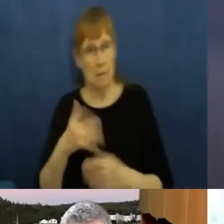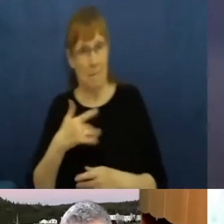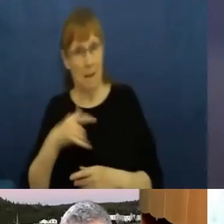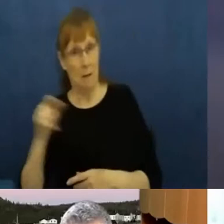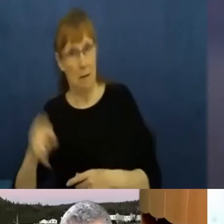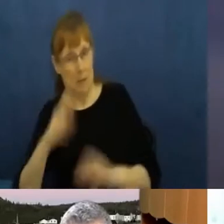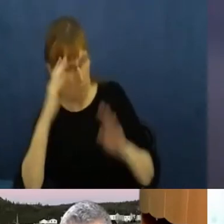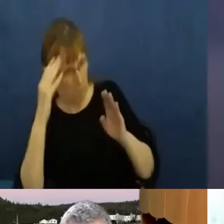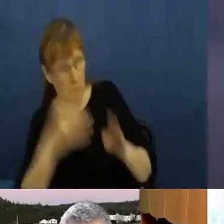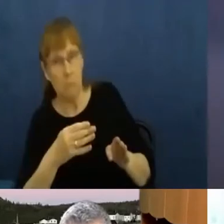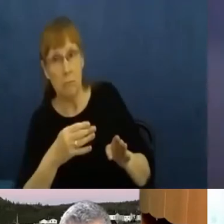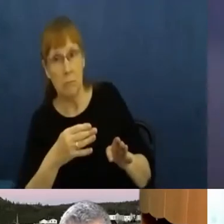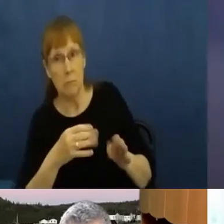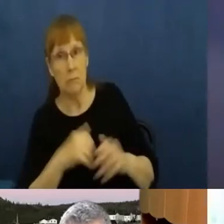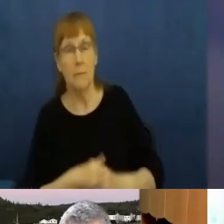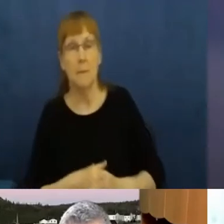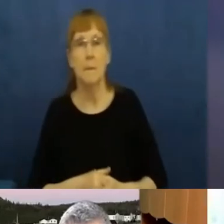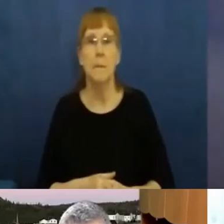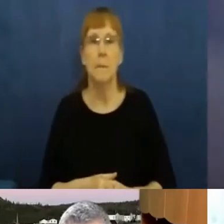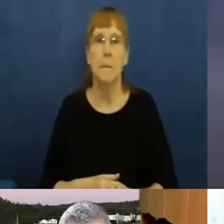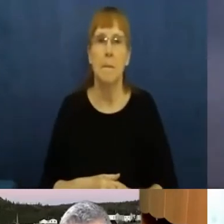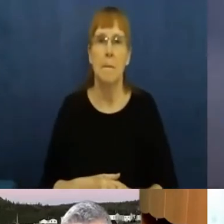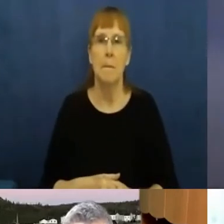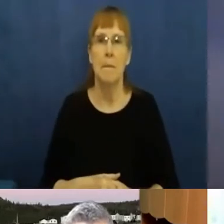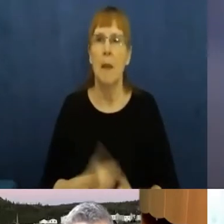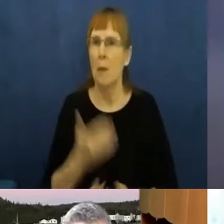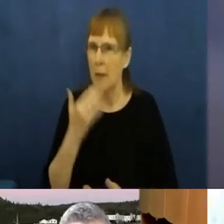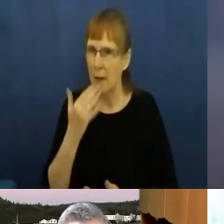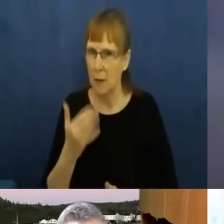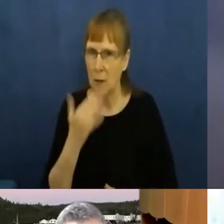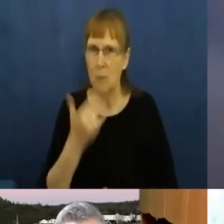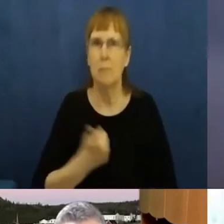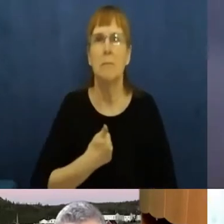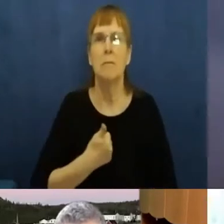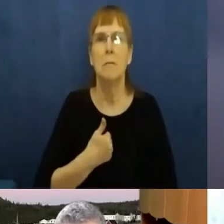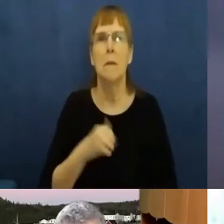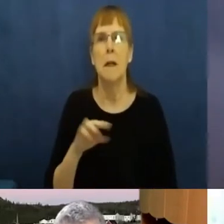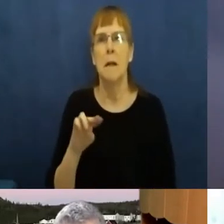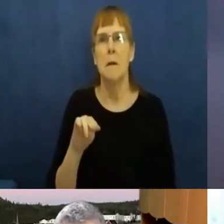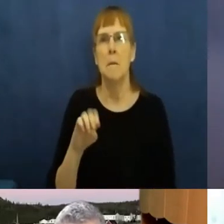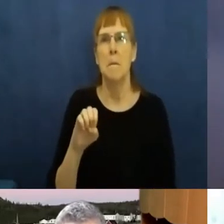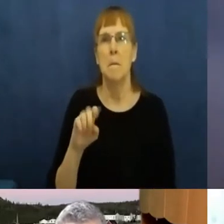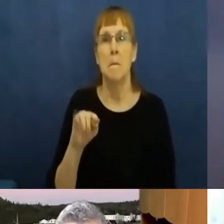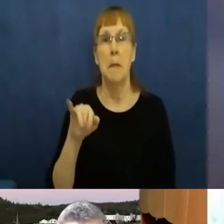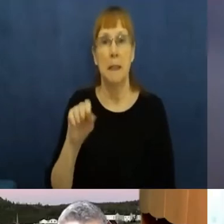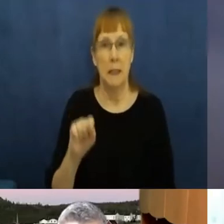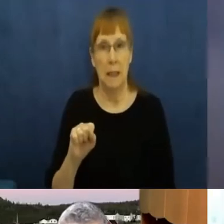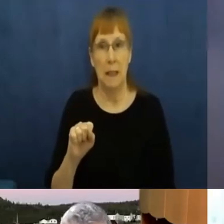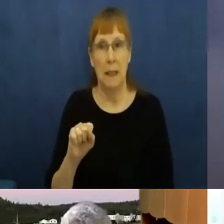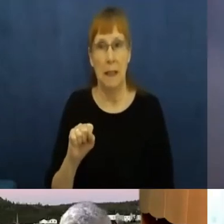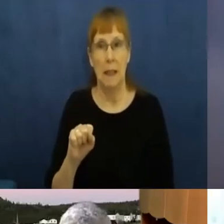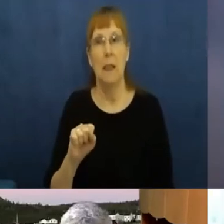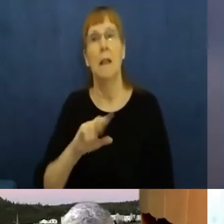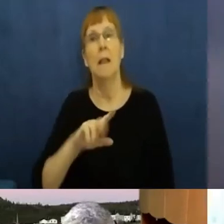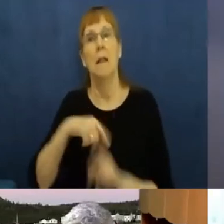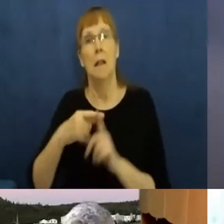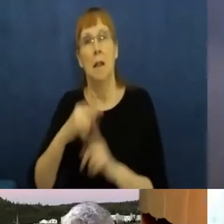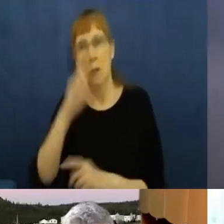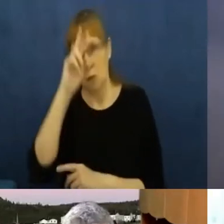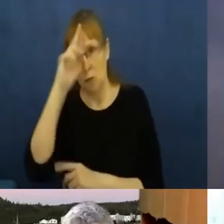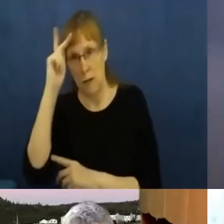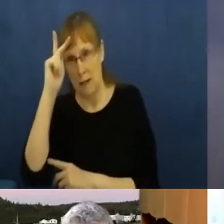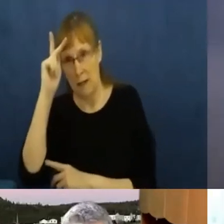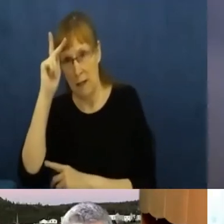Thank you very much. I just want to start by saying I'm a Métis Ukrainian. I grew up on Treaty 6 territory, and I still live on Treaty 6